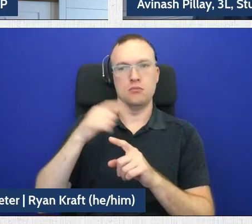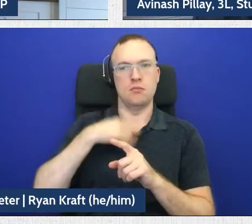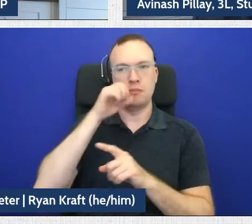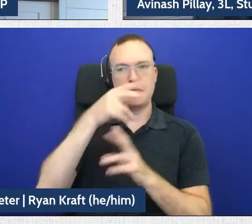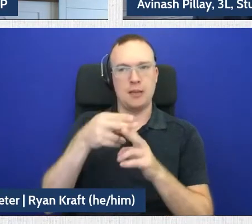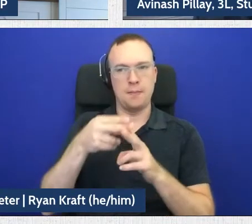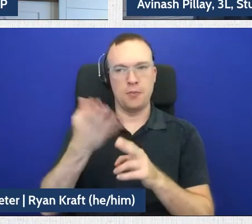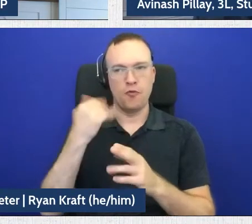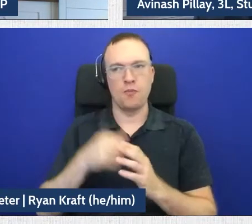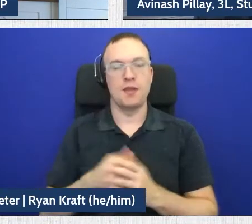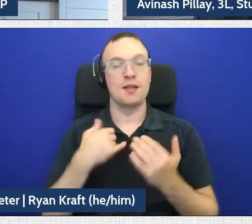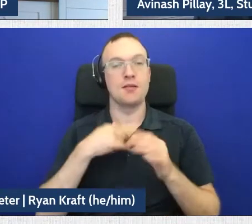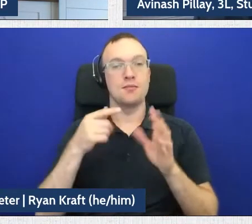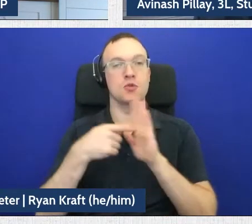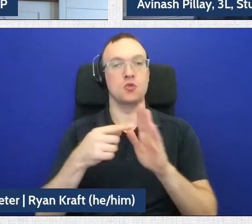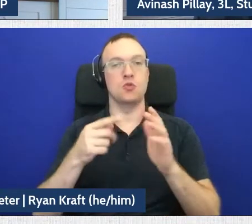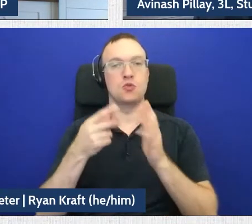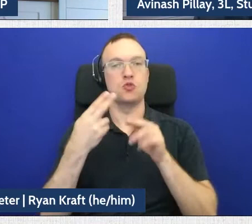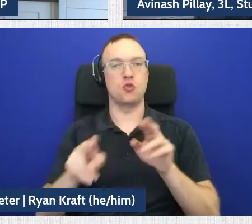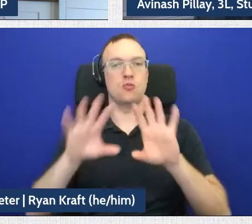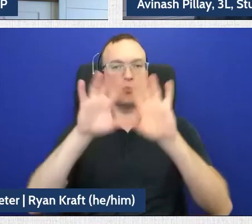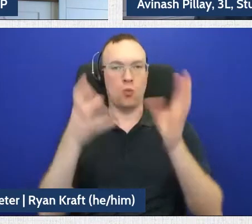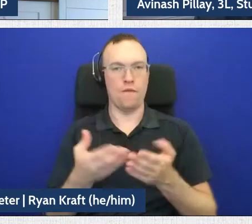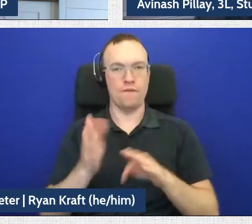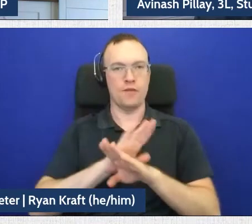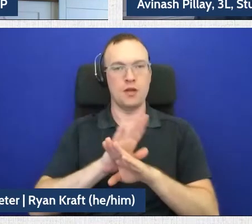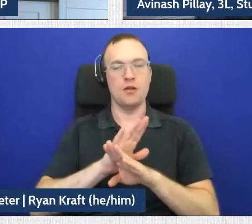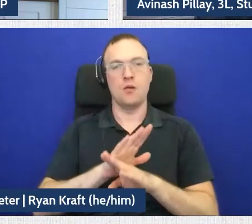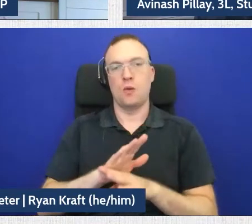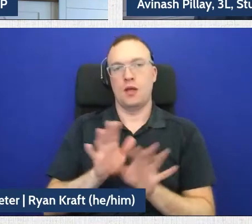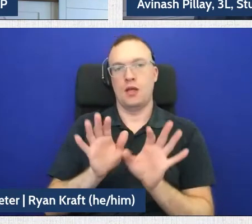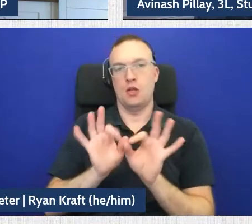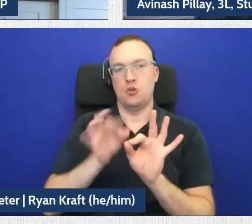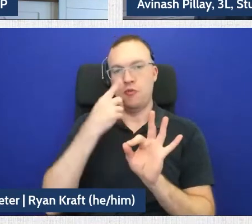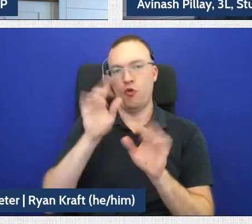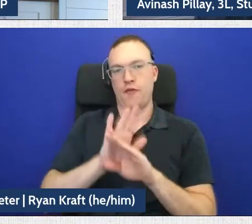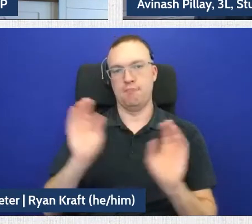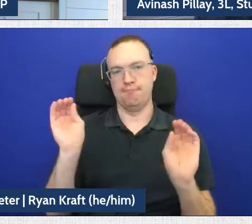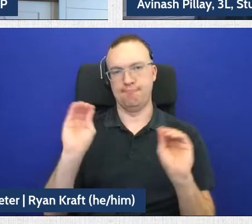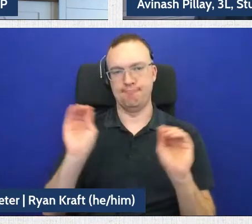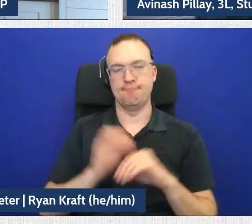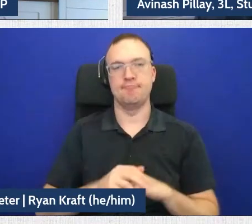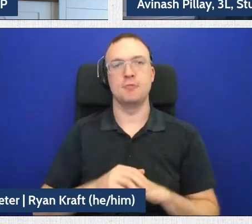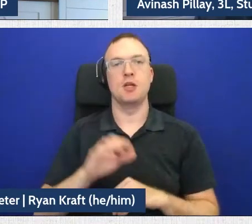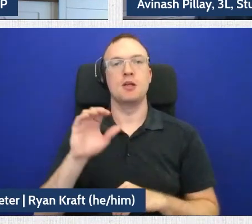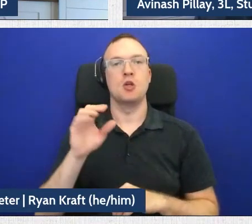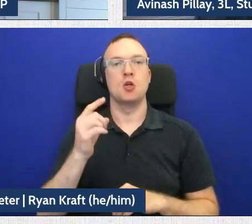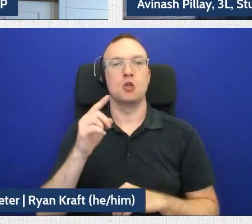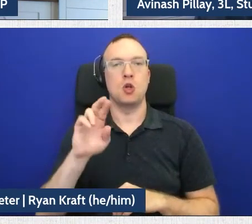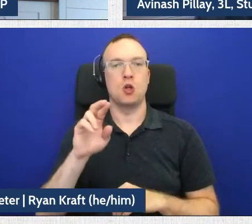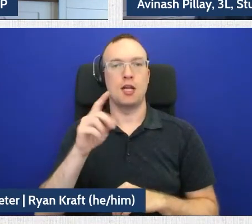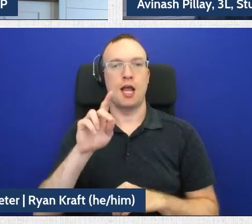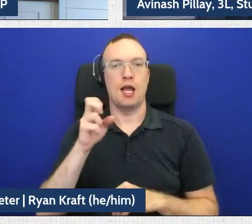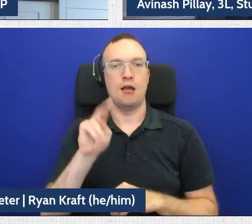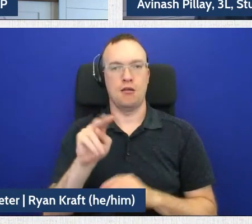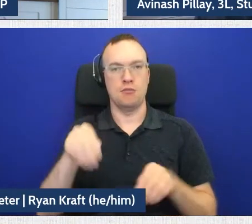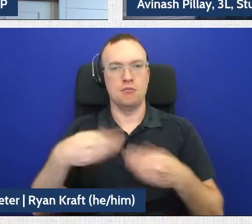show you a quick overview video delivered by Samuel Dehan to demonstrate the lab's functions. Thank you.